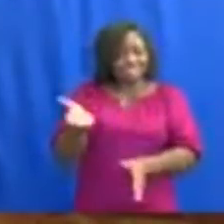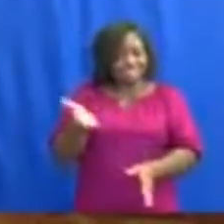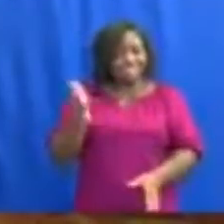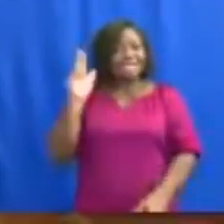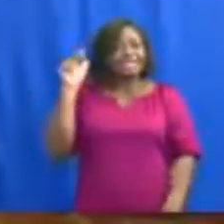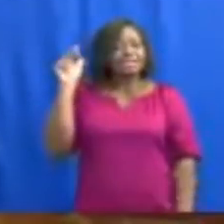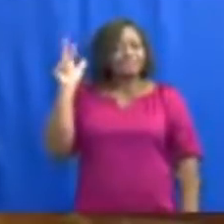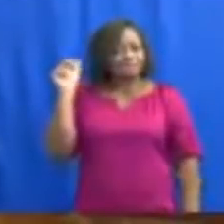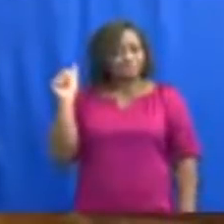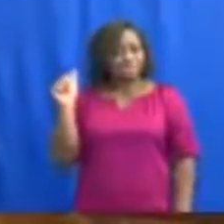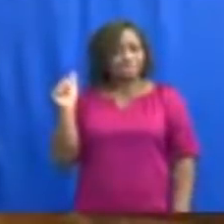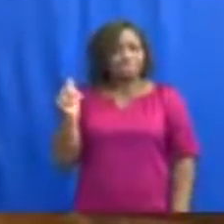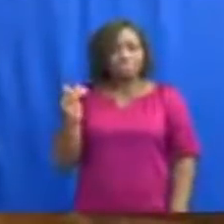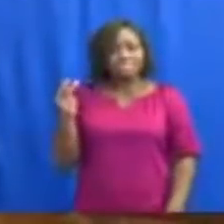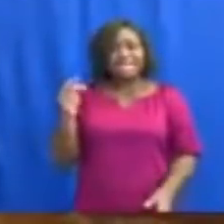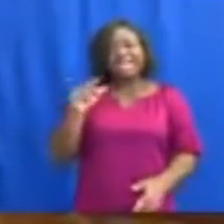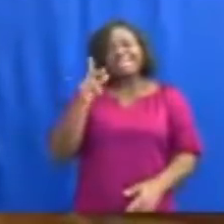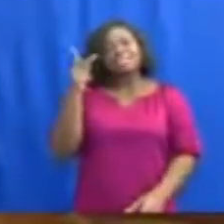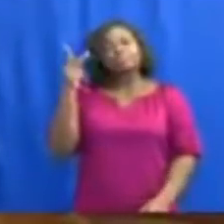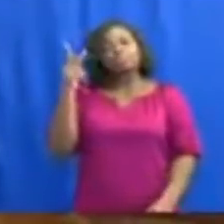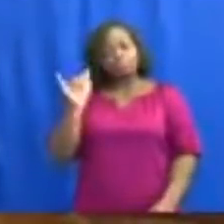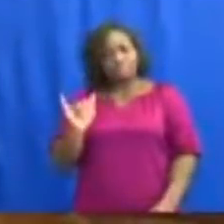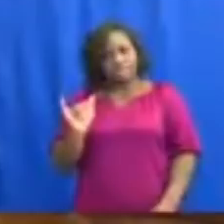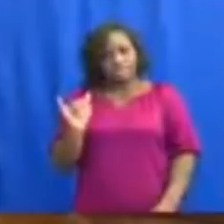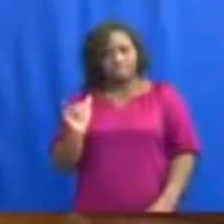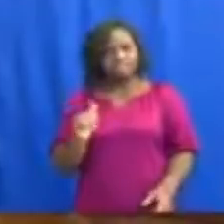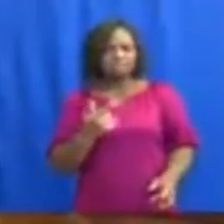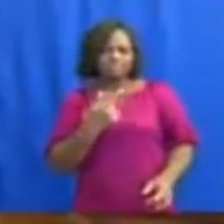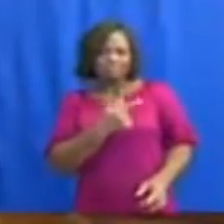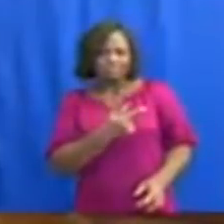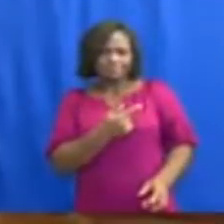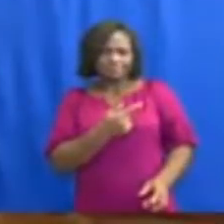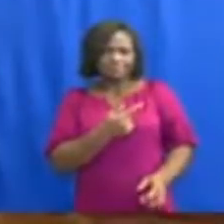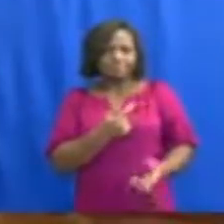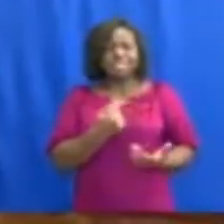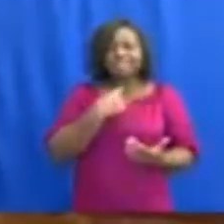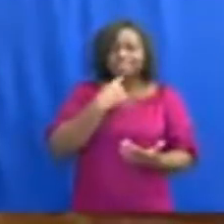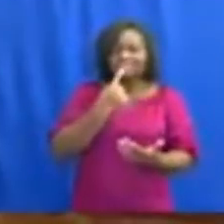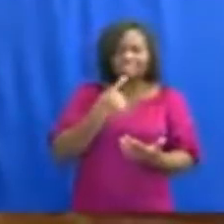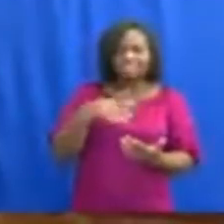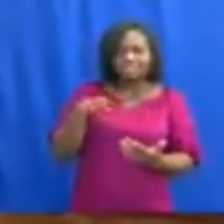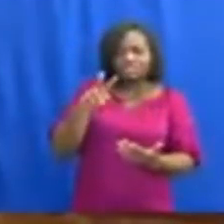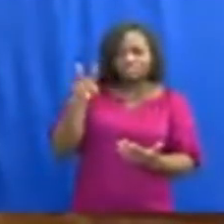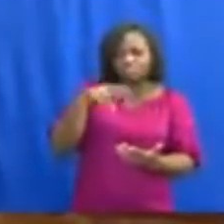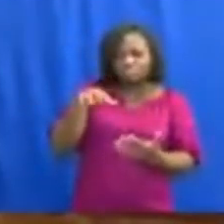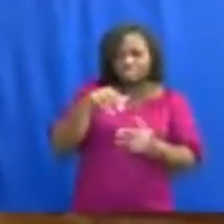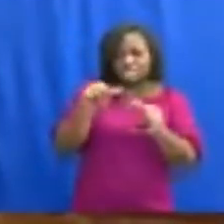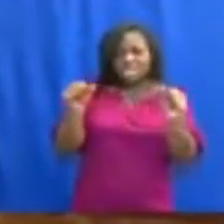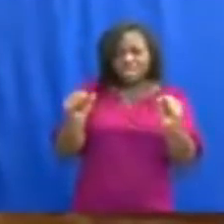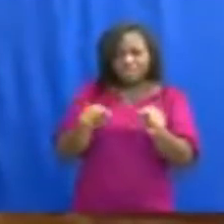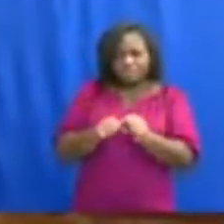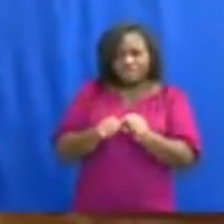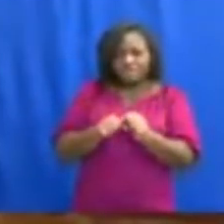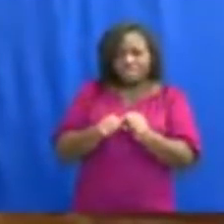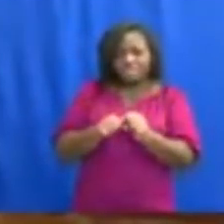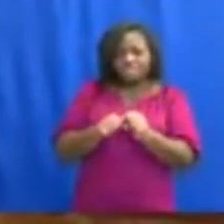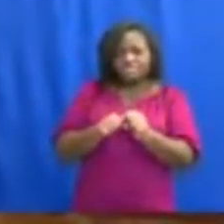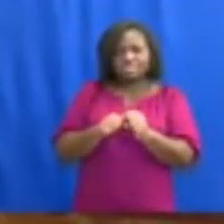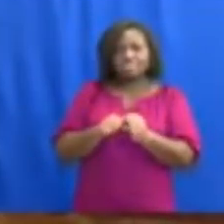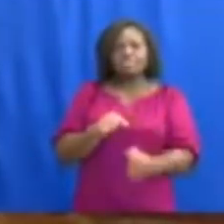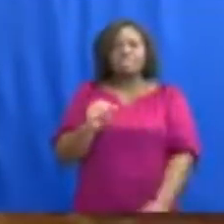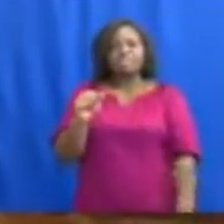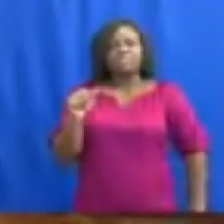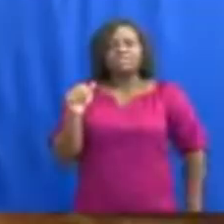I have approved further investments in the following areas. Additional ICU